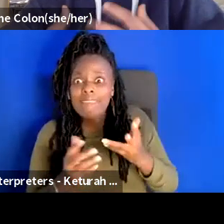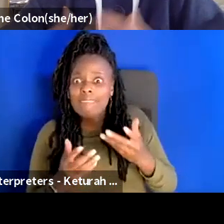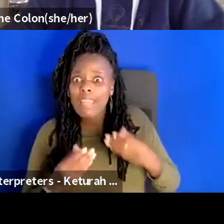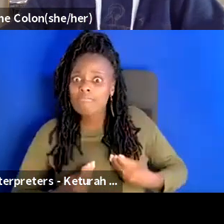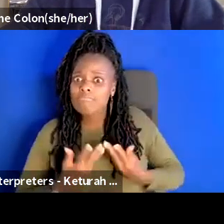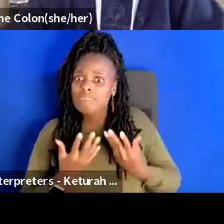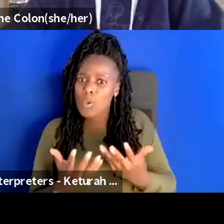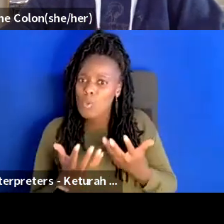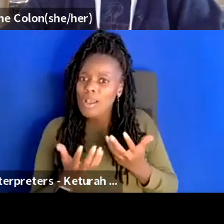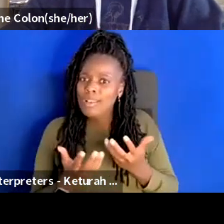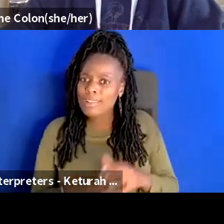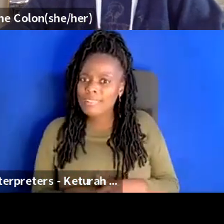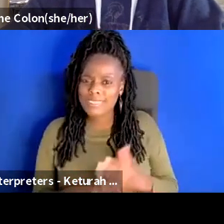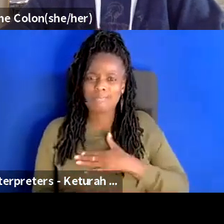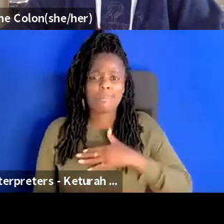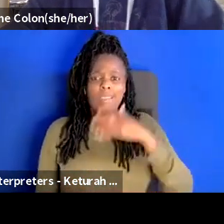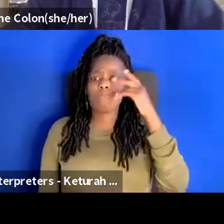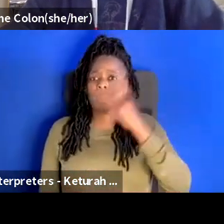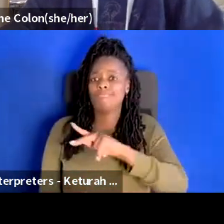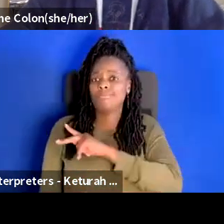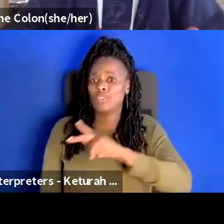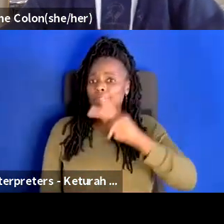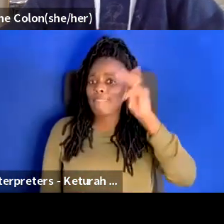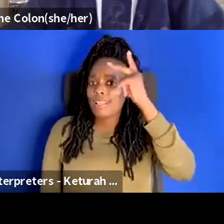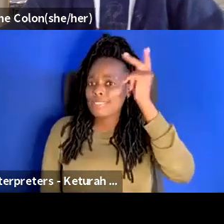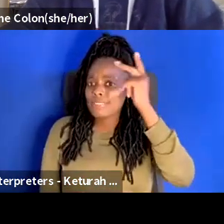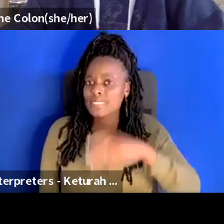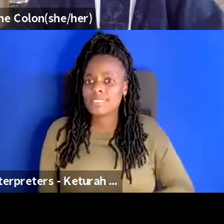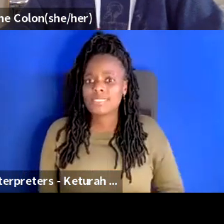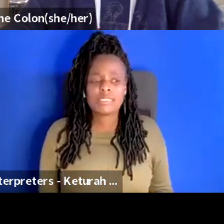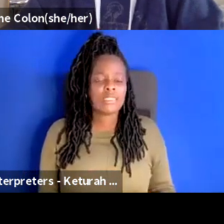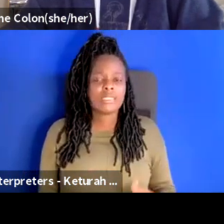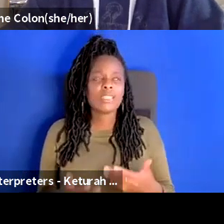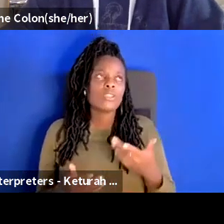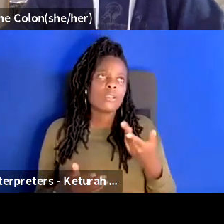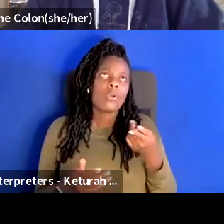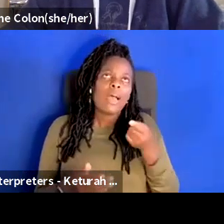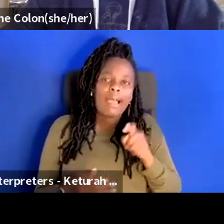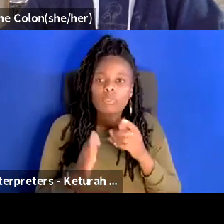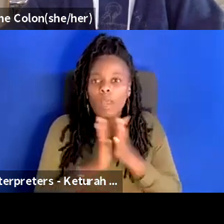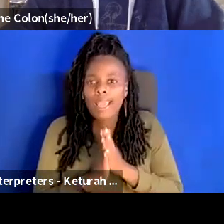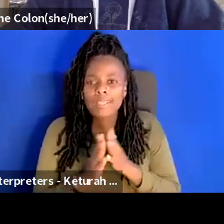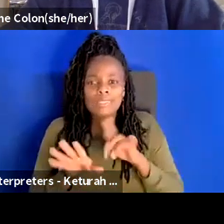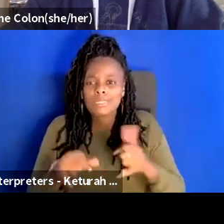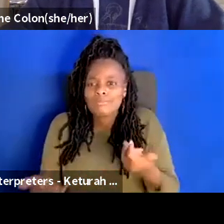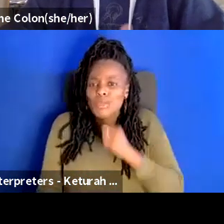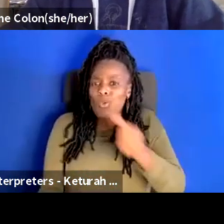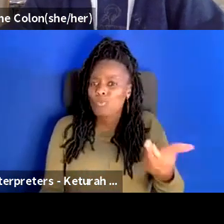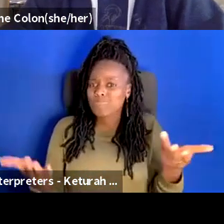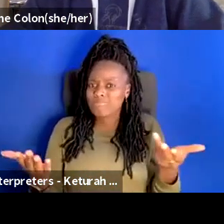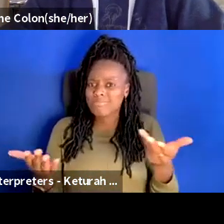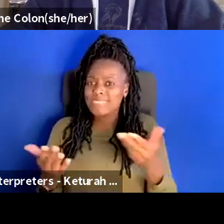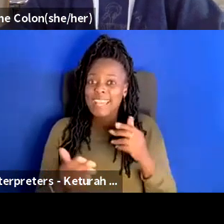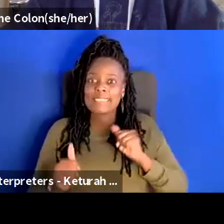philosophy um i think that you yeah you have to ask but no you really don't um i think that if a theater goer